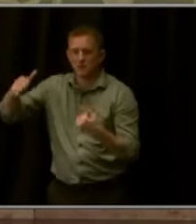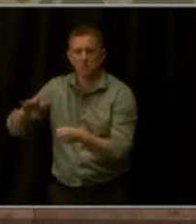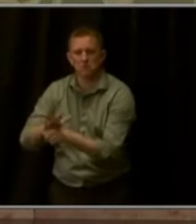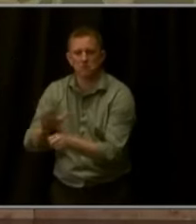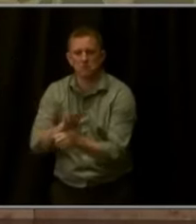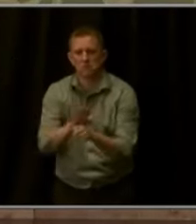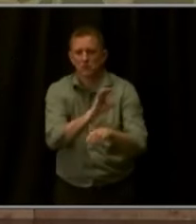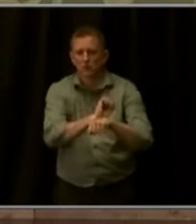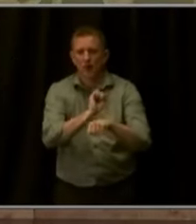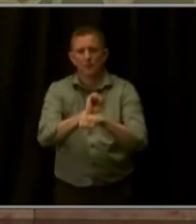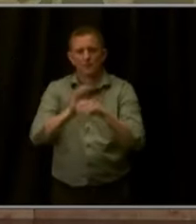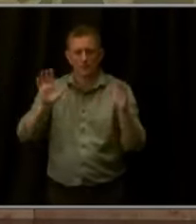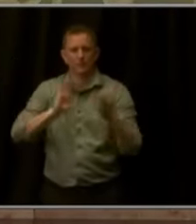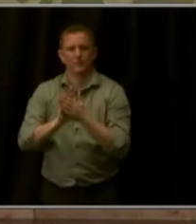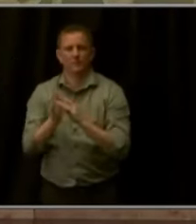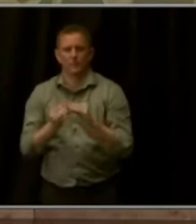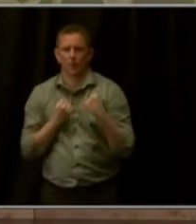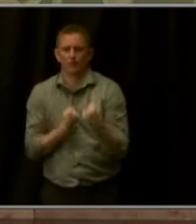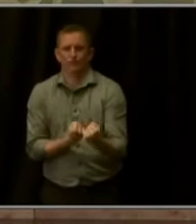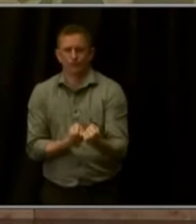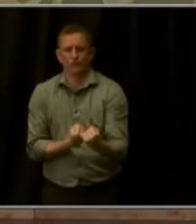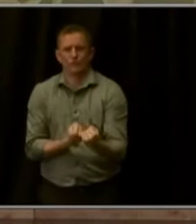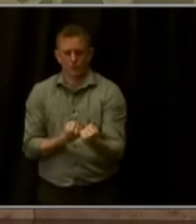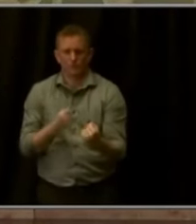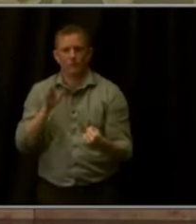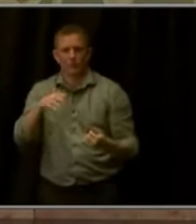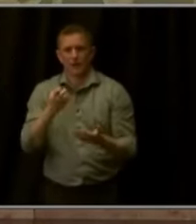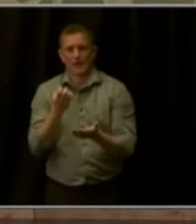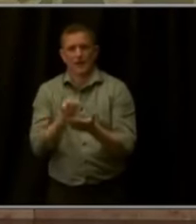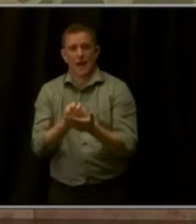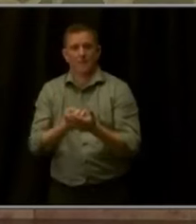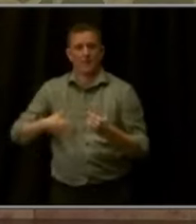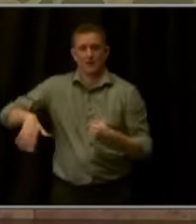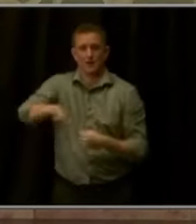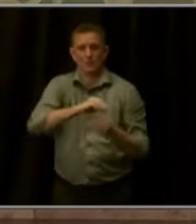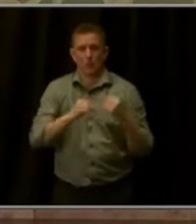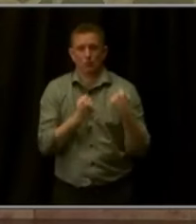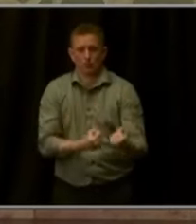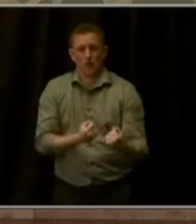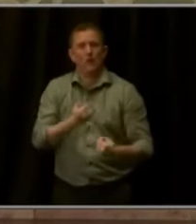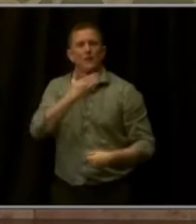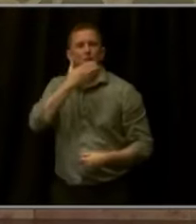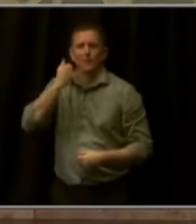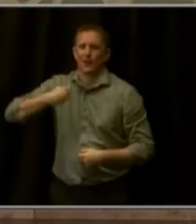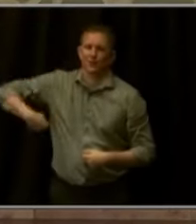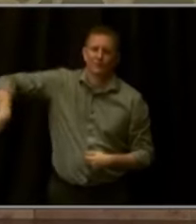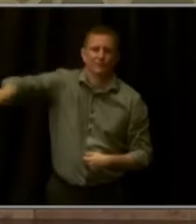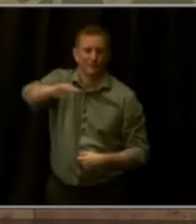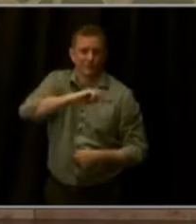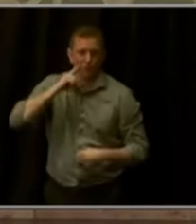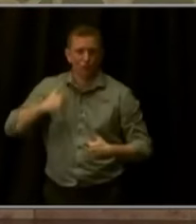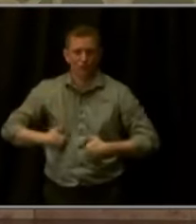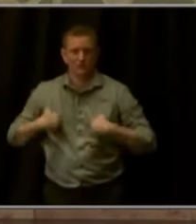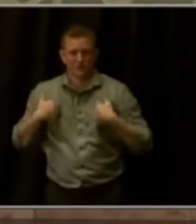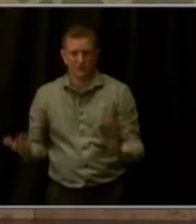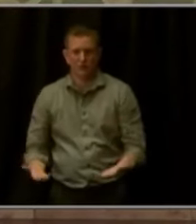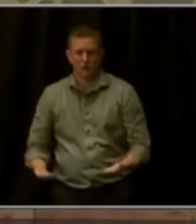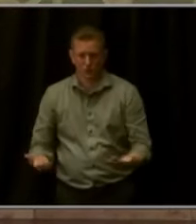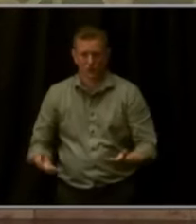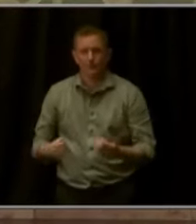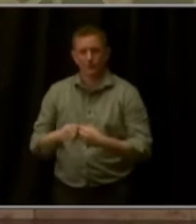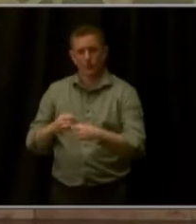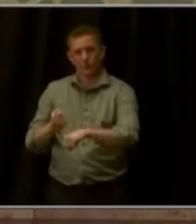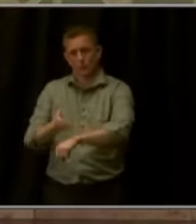stronger economy, better earning potential for our residents. We also want to continue opportunity now, which was passed thanks to the work